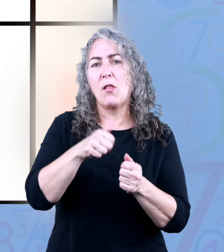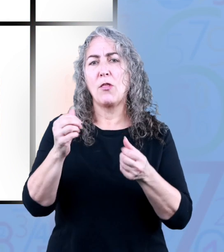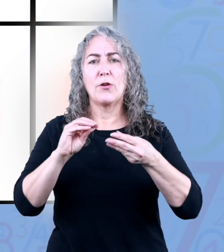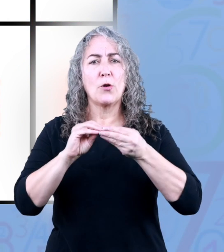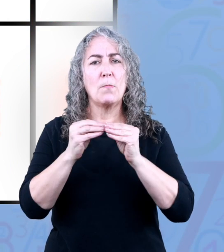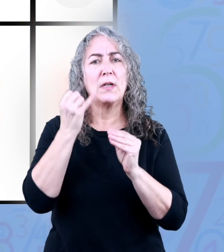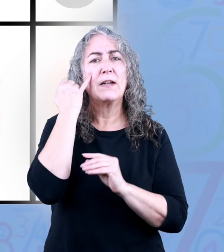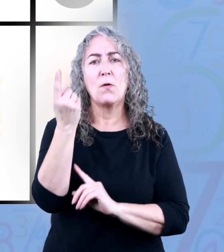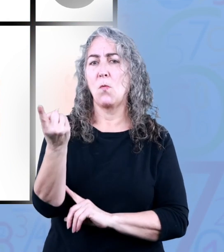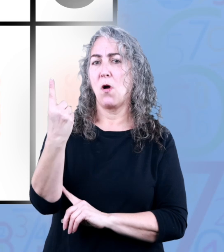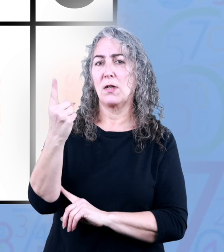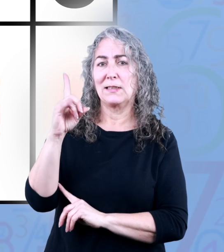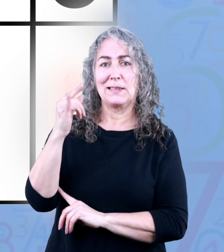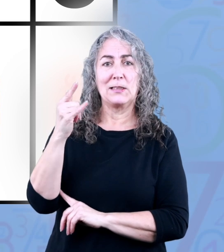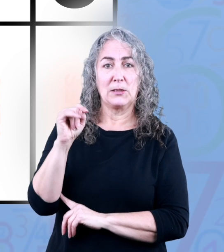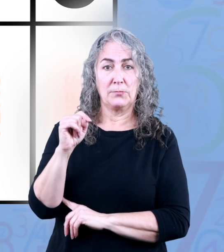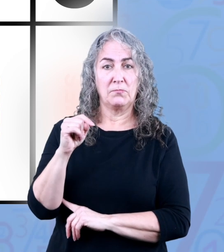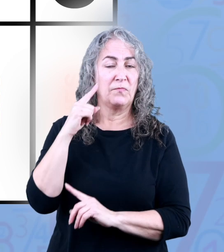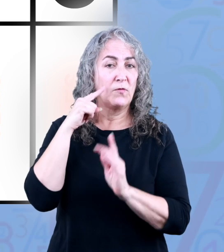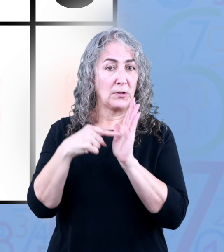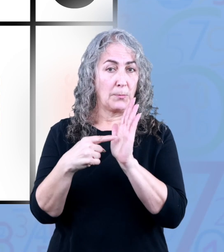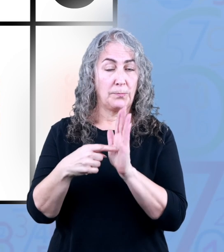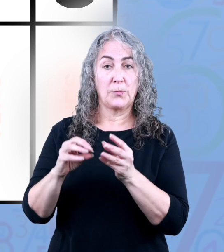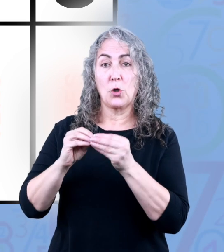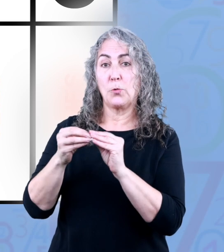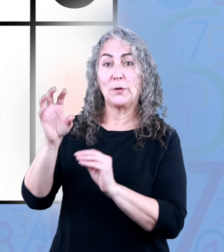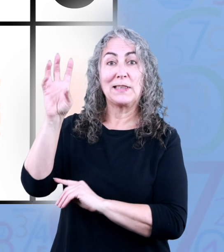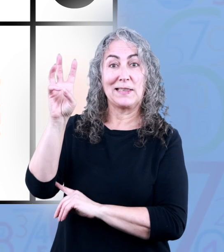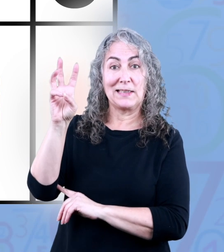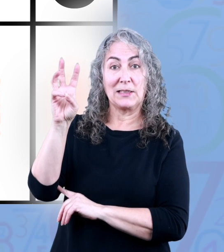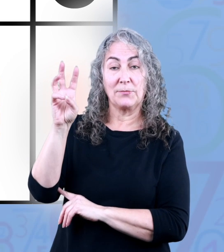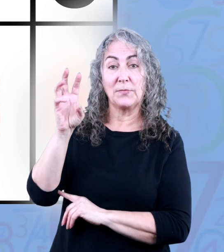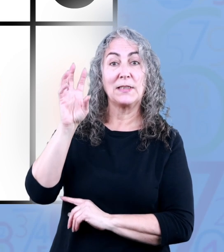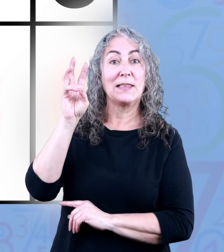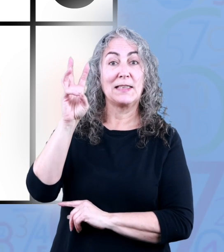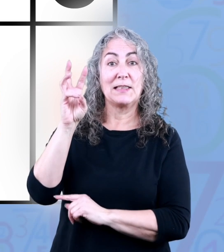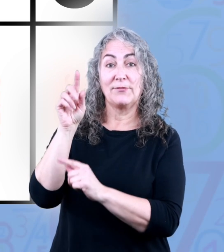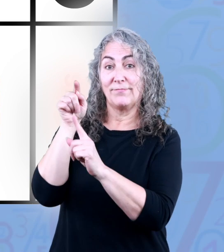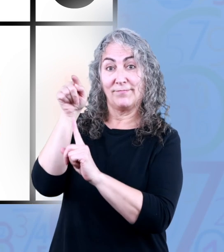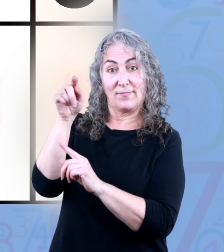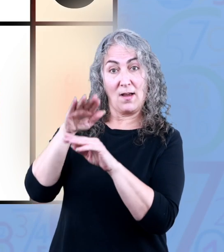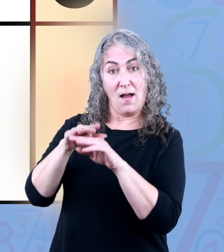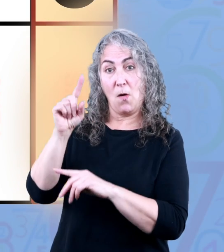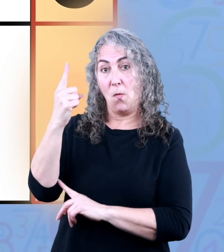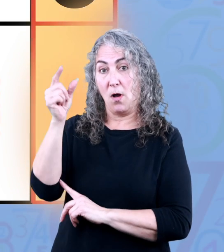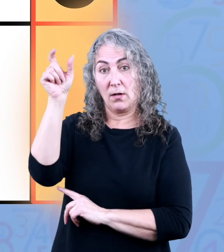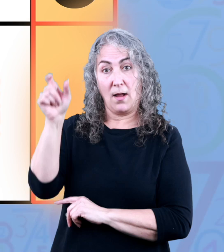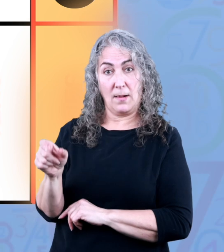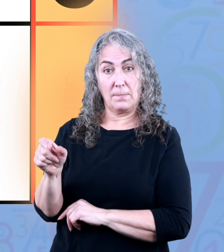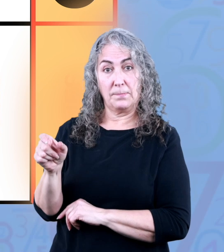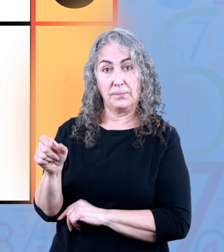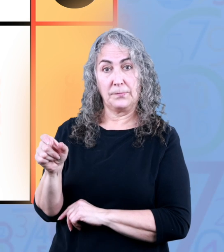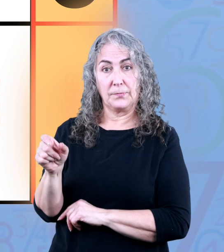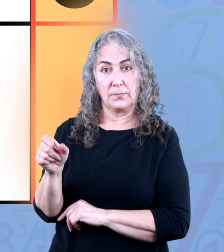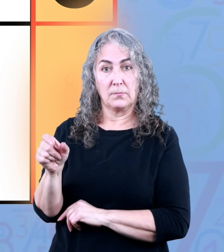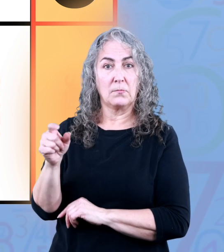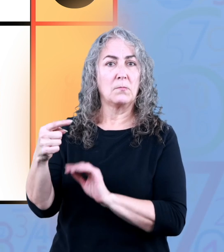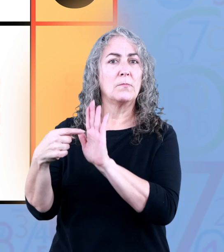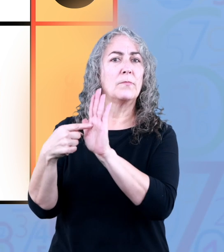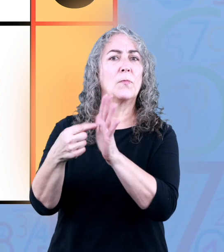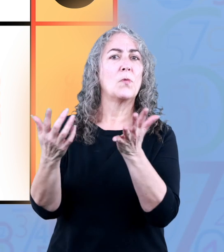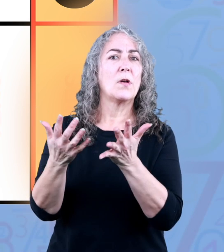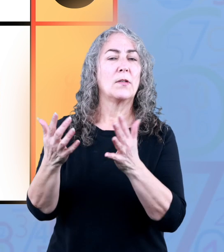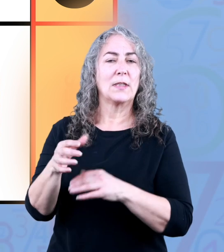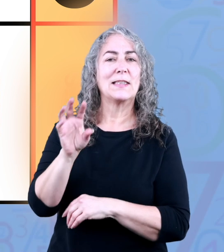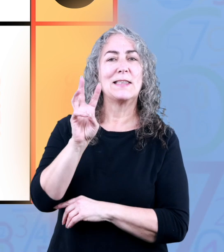number is only one digit like in the number six the six gets inserted into the ones column which